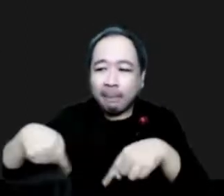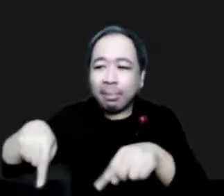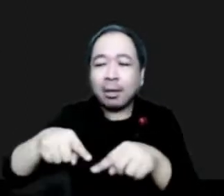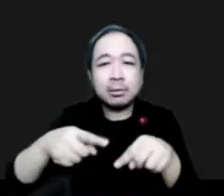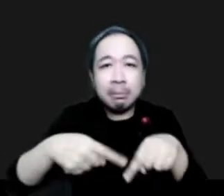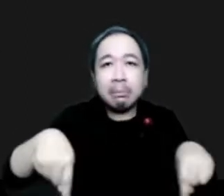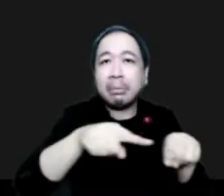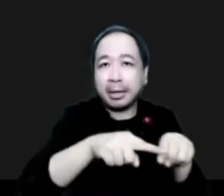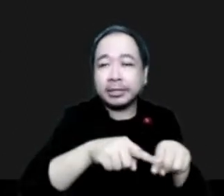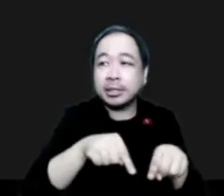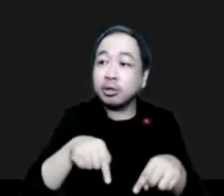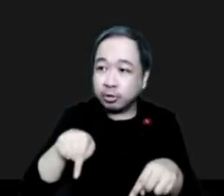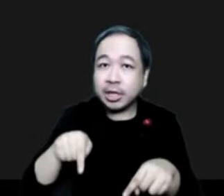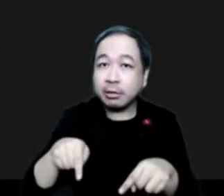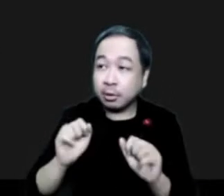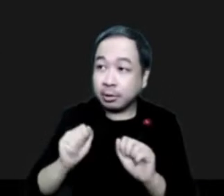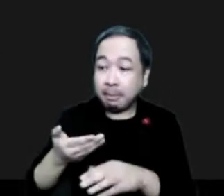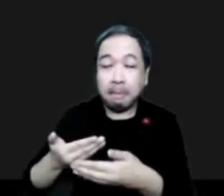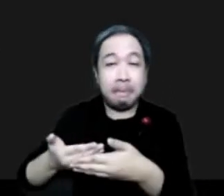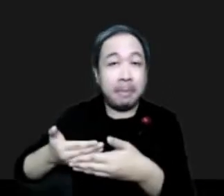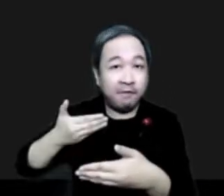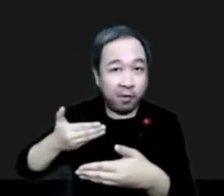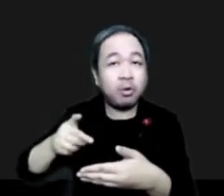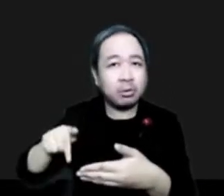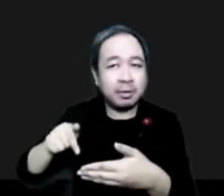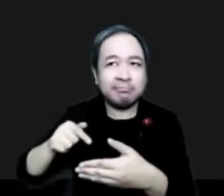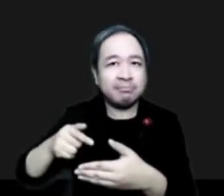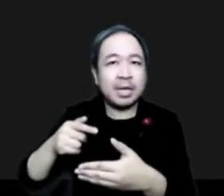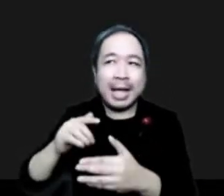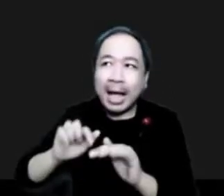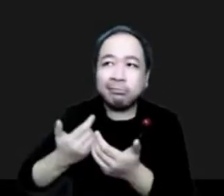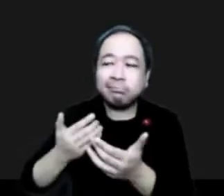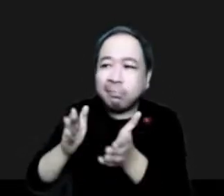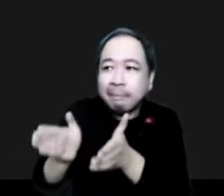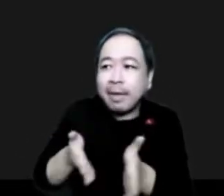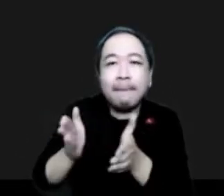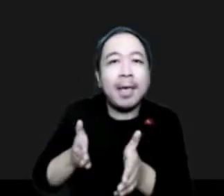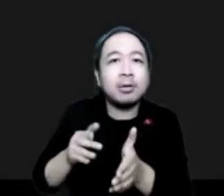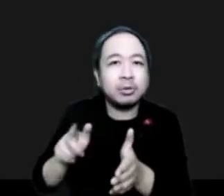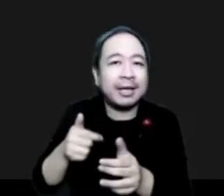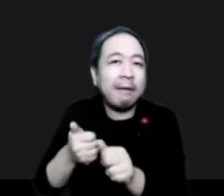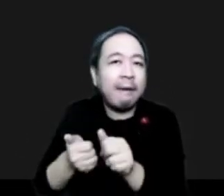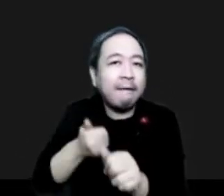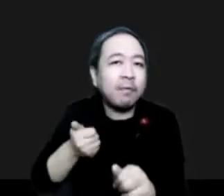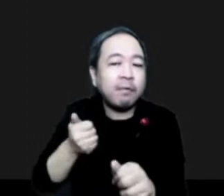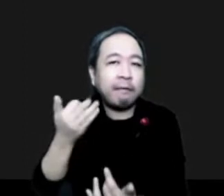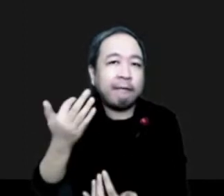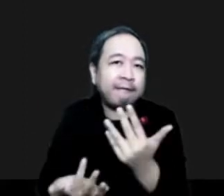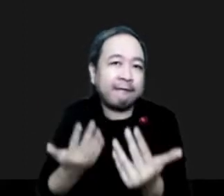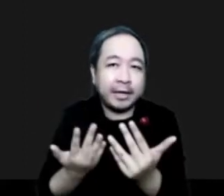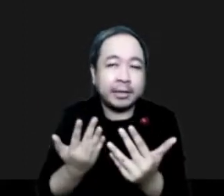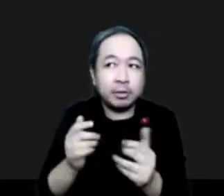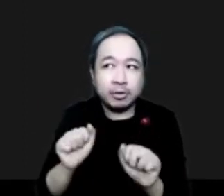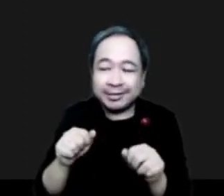begins. Better prevention or risk reduction can only be based on a better understanding of the fire. So really that